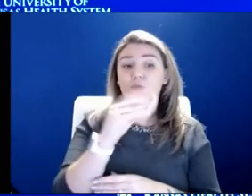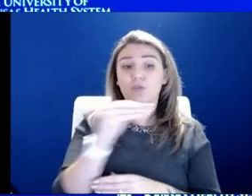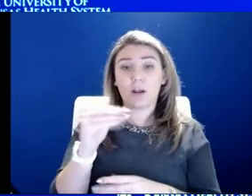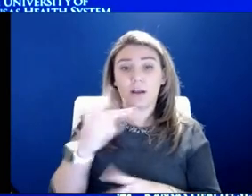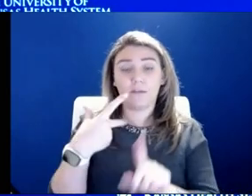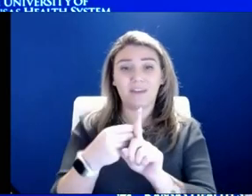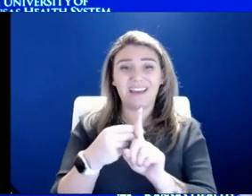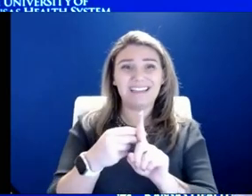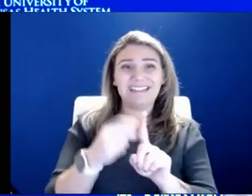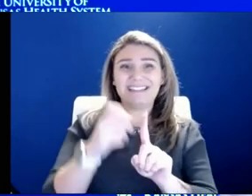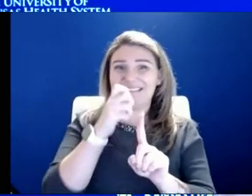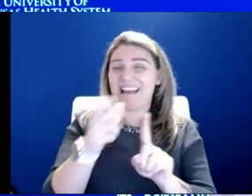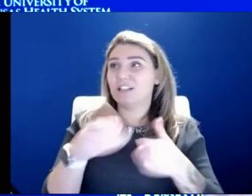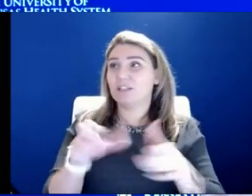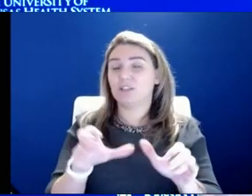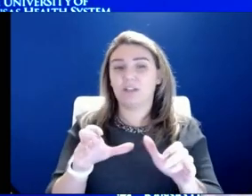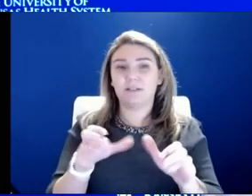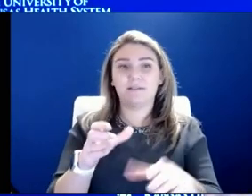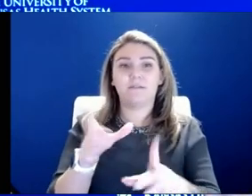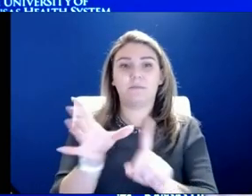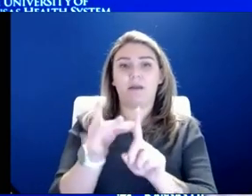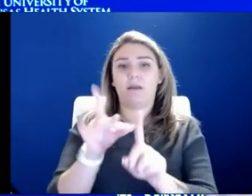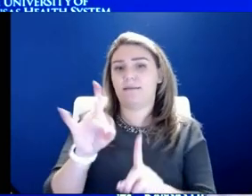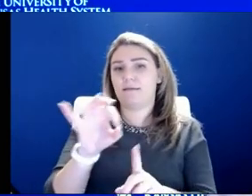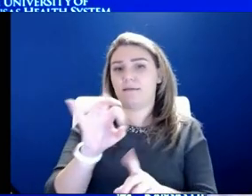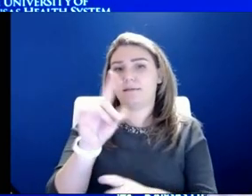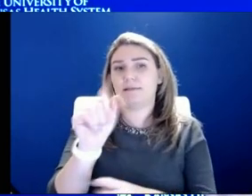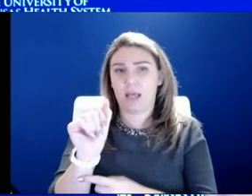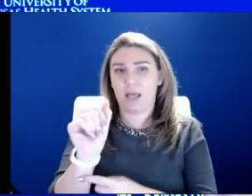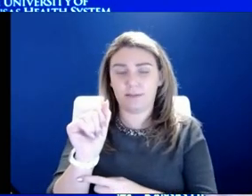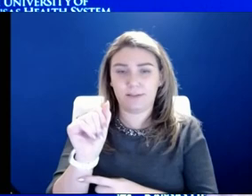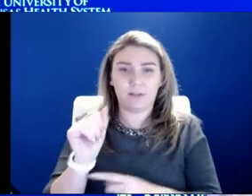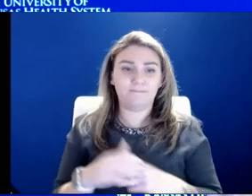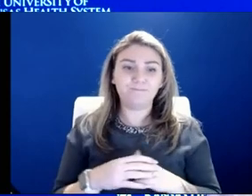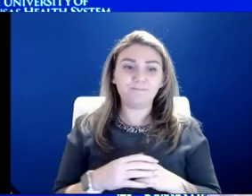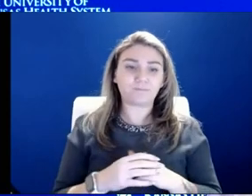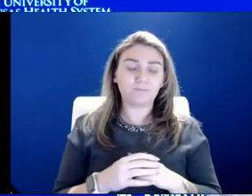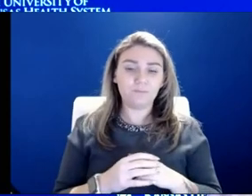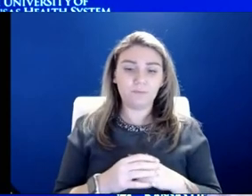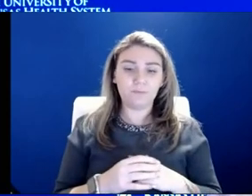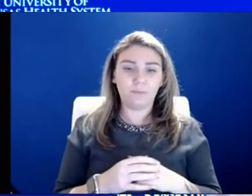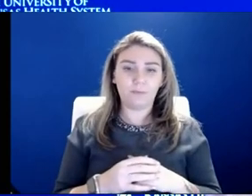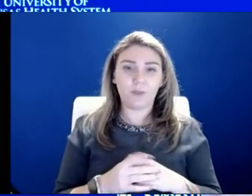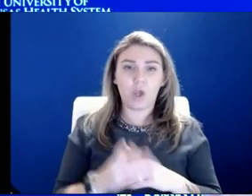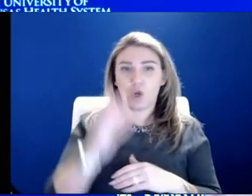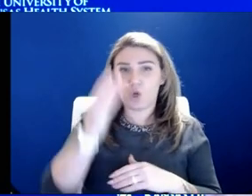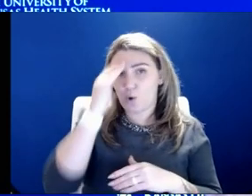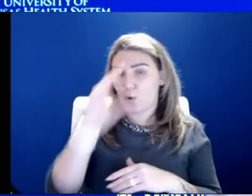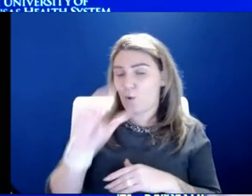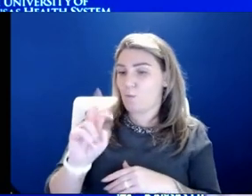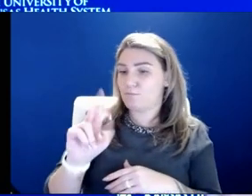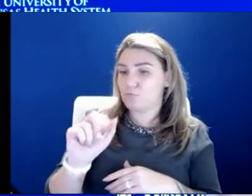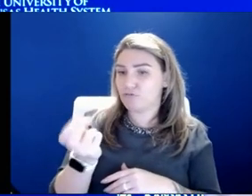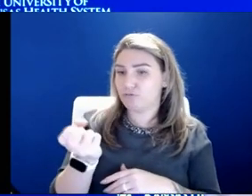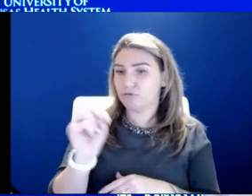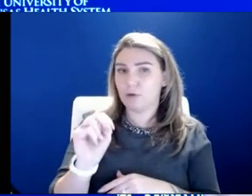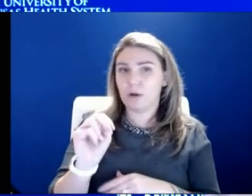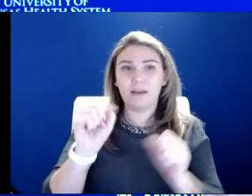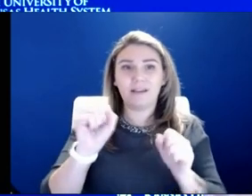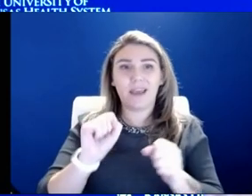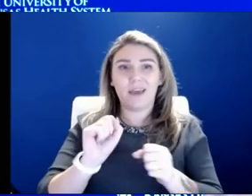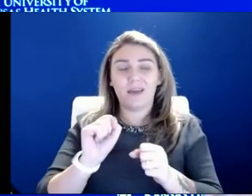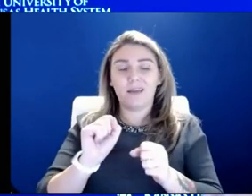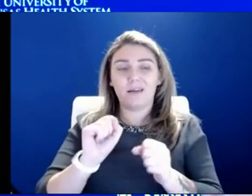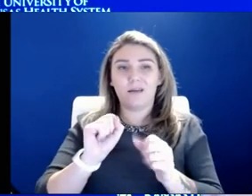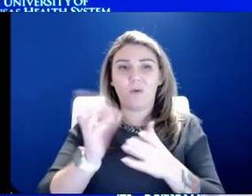Delta. So we know that there are changes there. We know that the Omicron is able to evade our antibodies. And